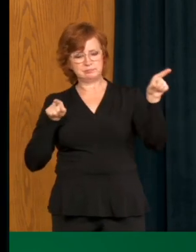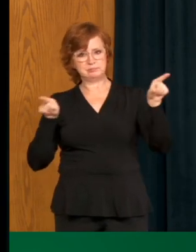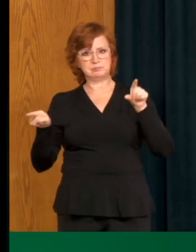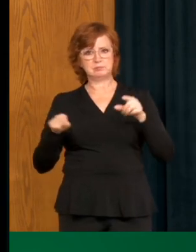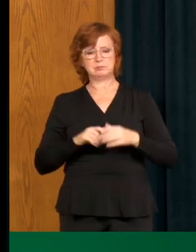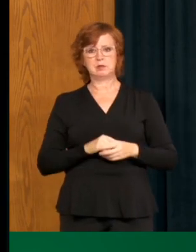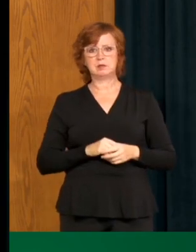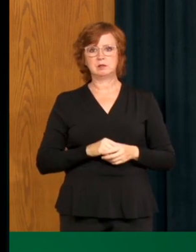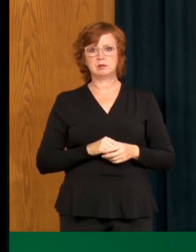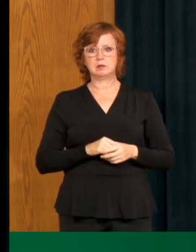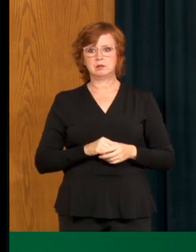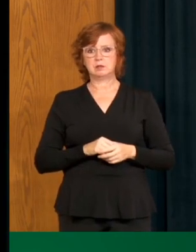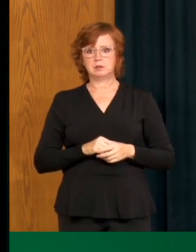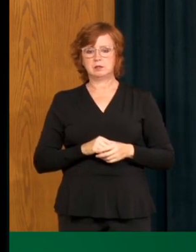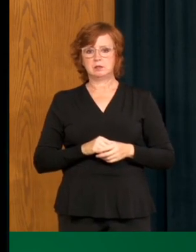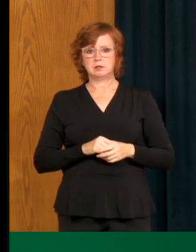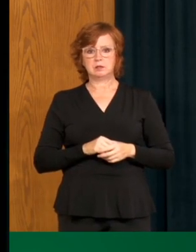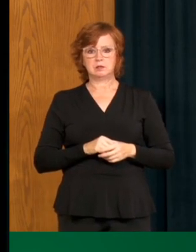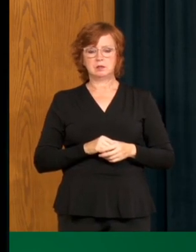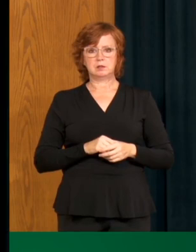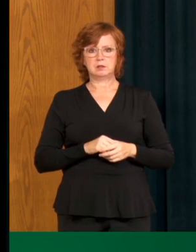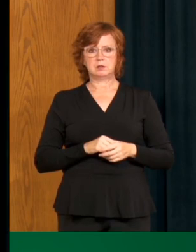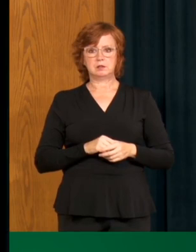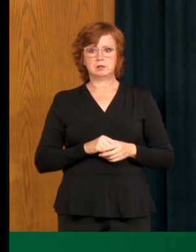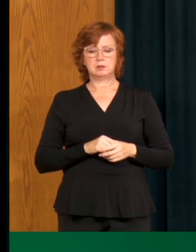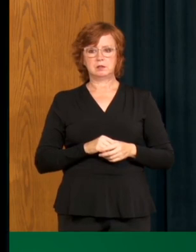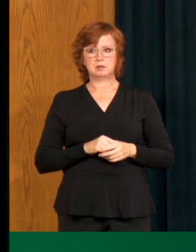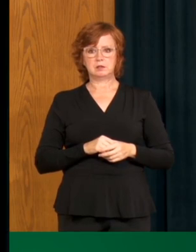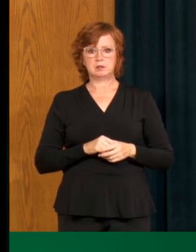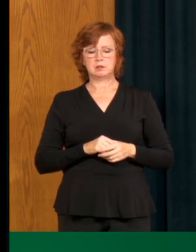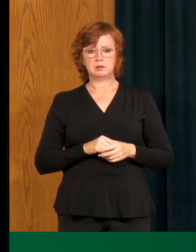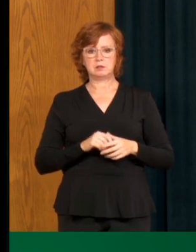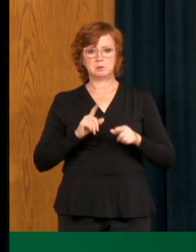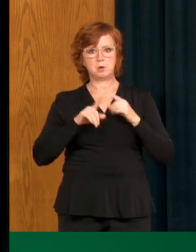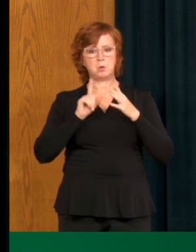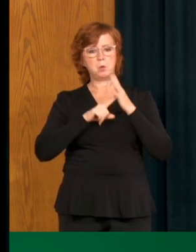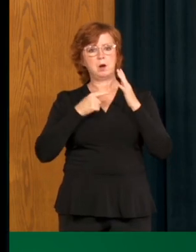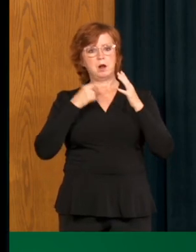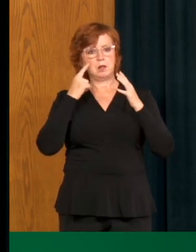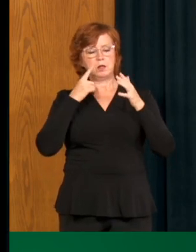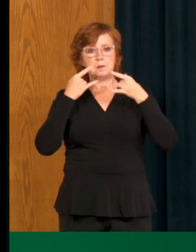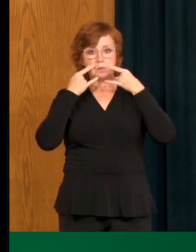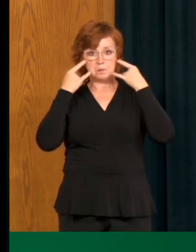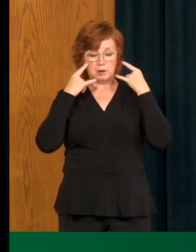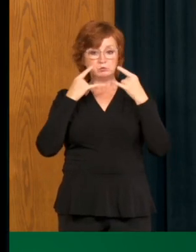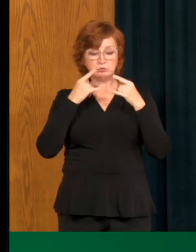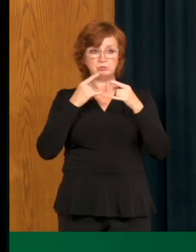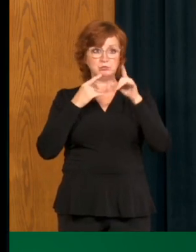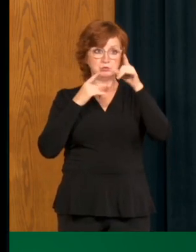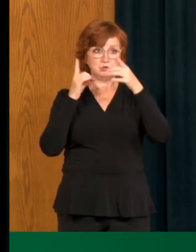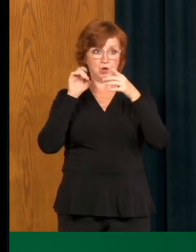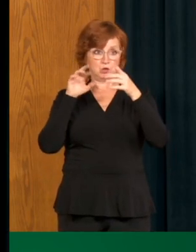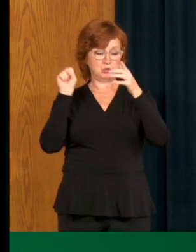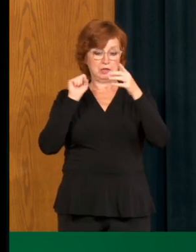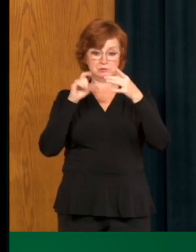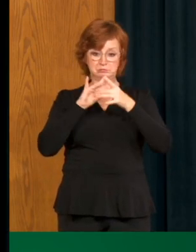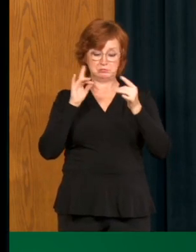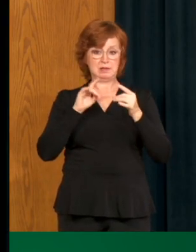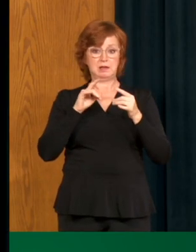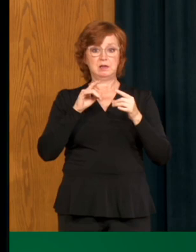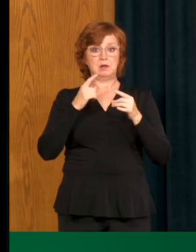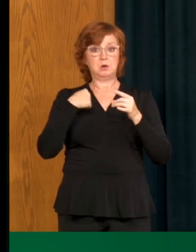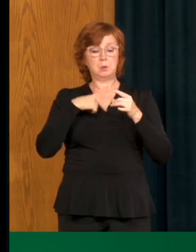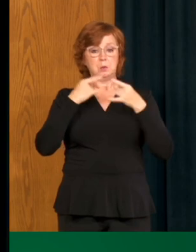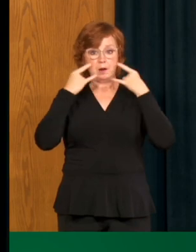real premise around masks that I re remember is, is our Dr. Shahab's words is, uh, they are helpful in, in protecting those around you. If you,